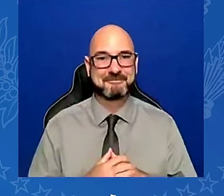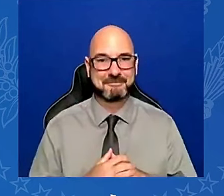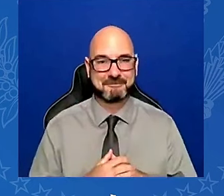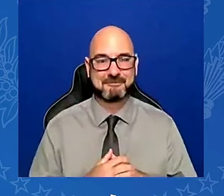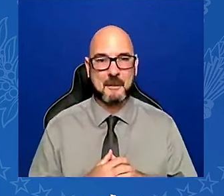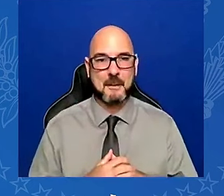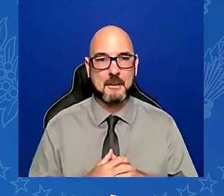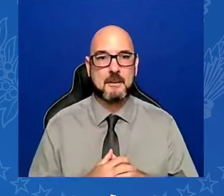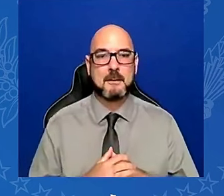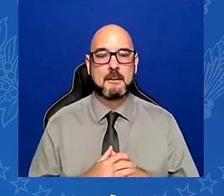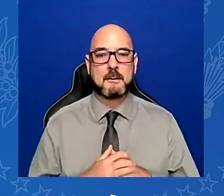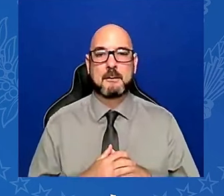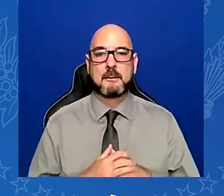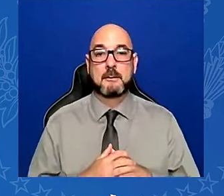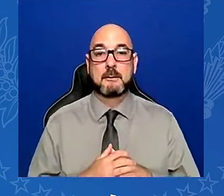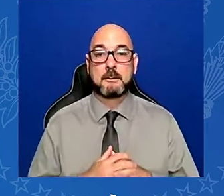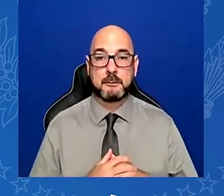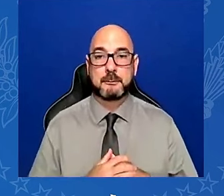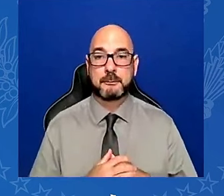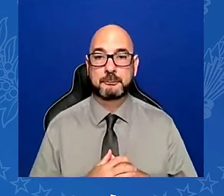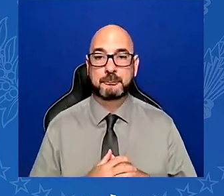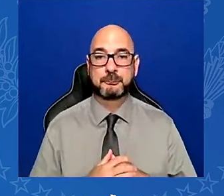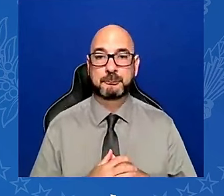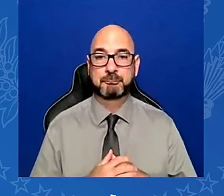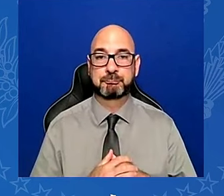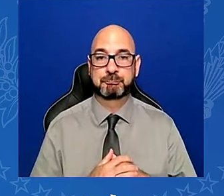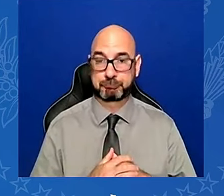If you think your Irish grandparents are wondering,